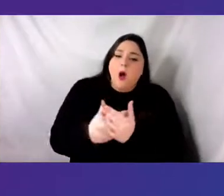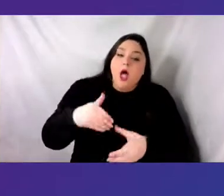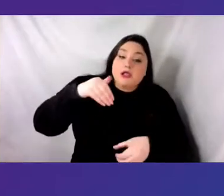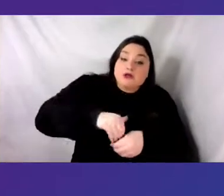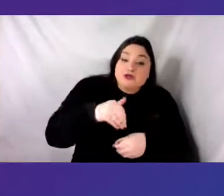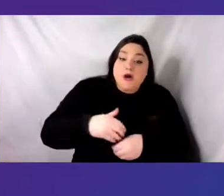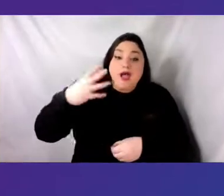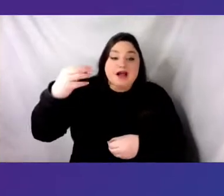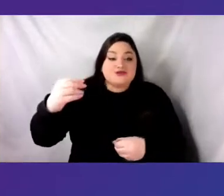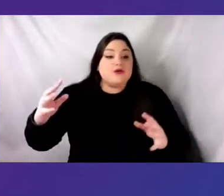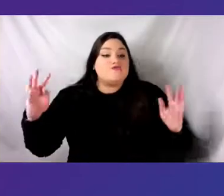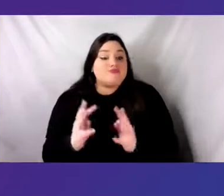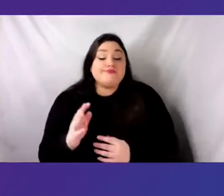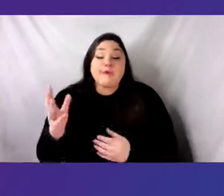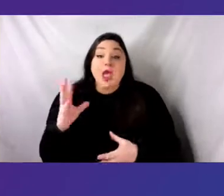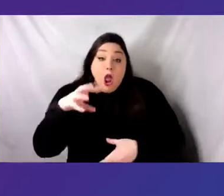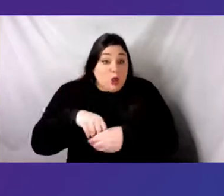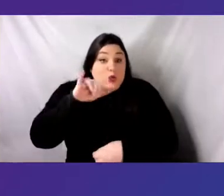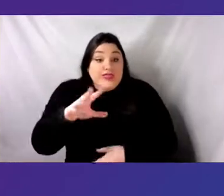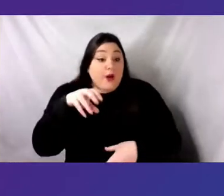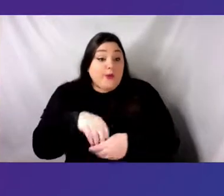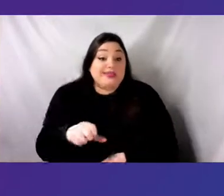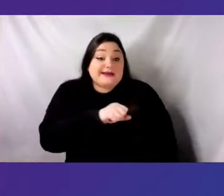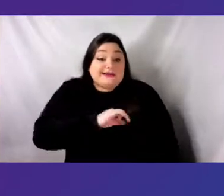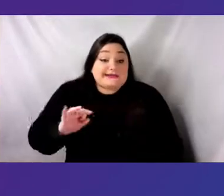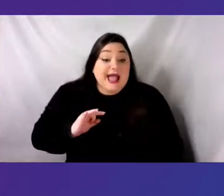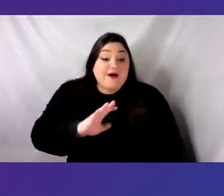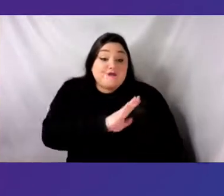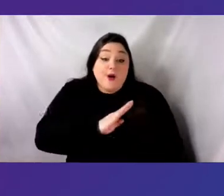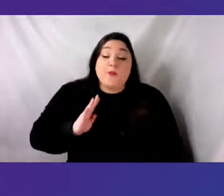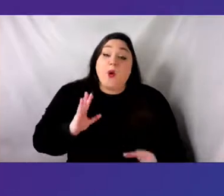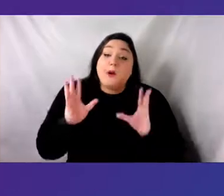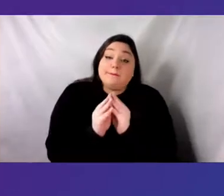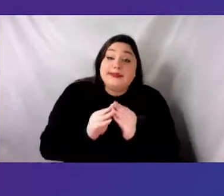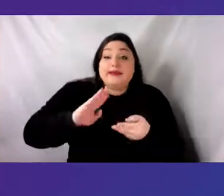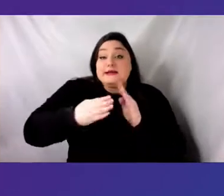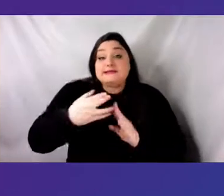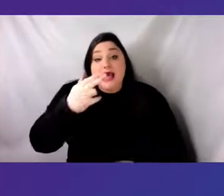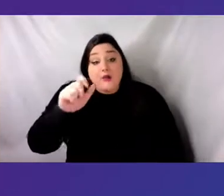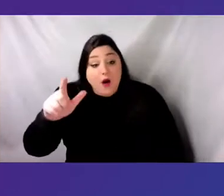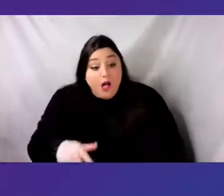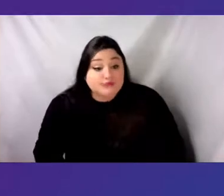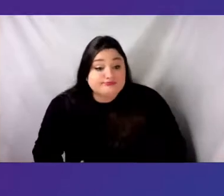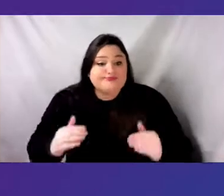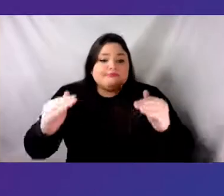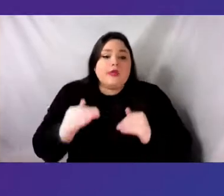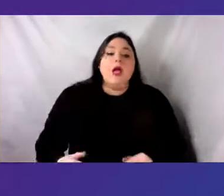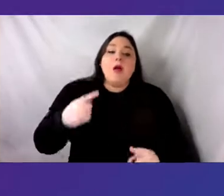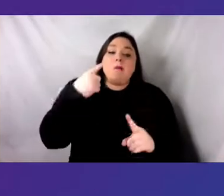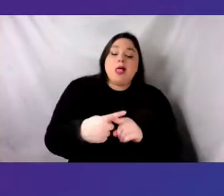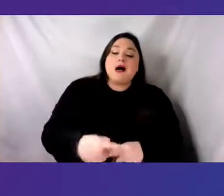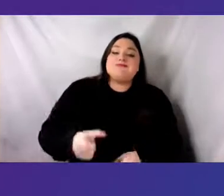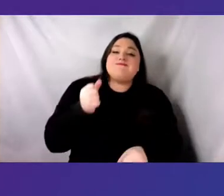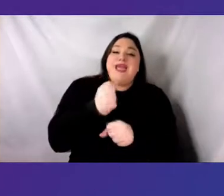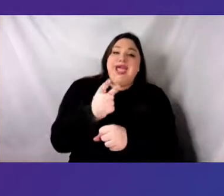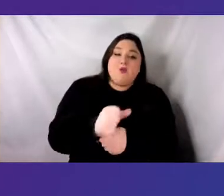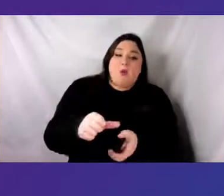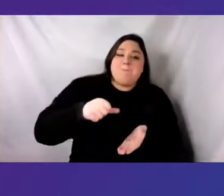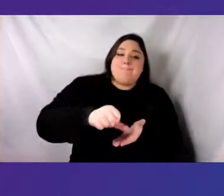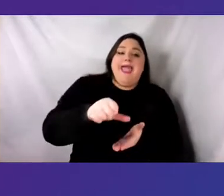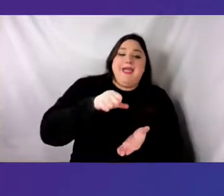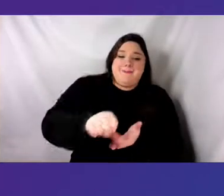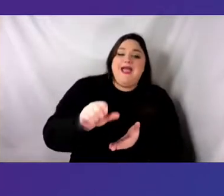staff and board meetings and town hall events, an annual payment of land acknowledgment fees to local indigenous